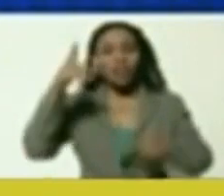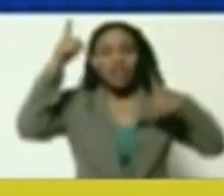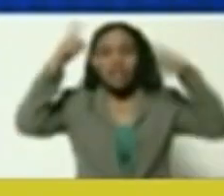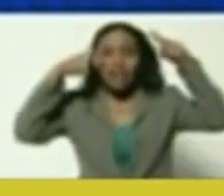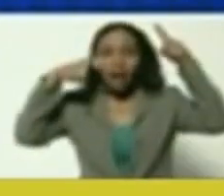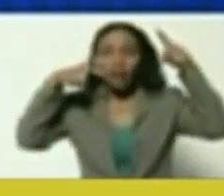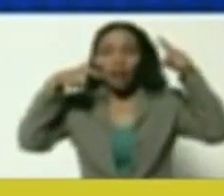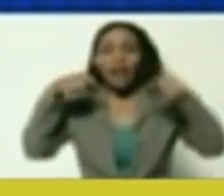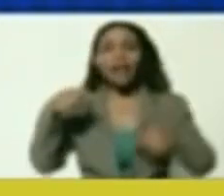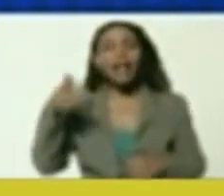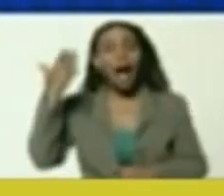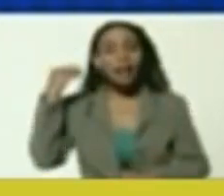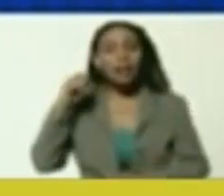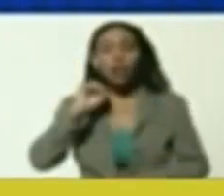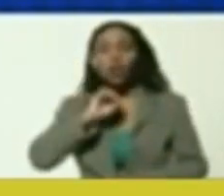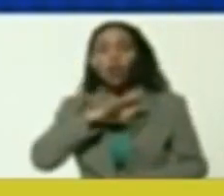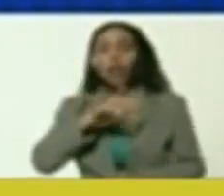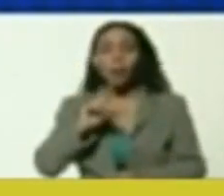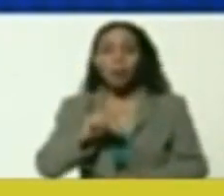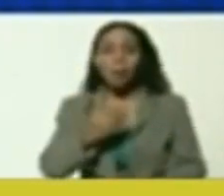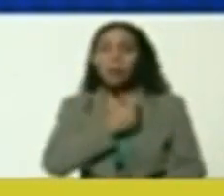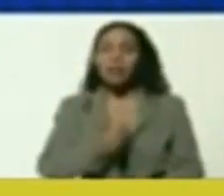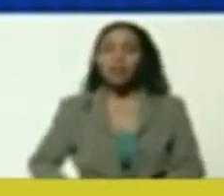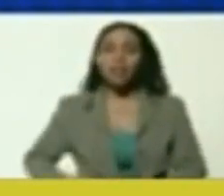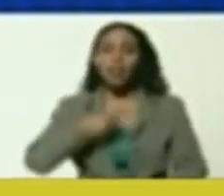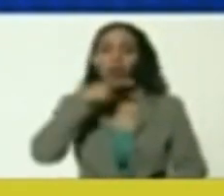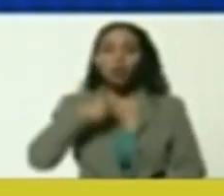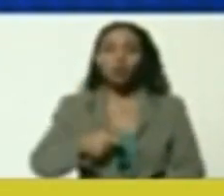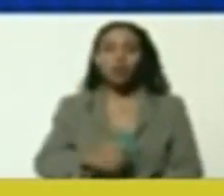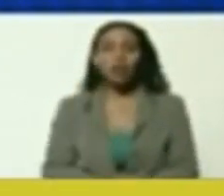Hugo Chávez and the President Vladimir Putin.